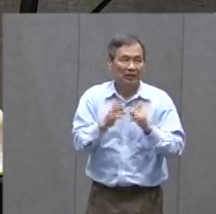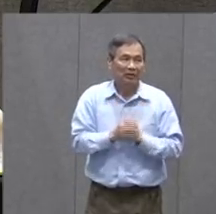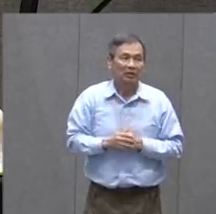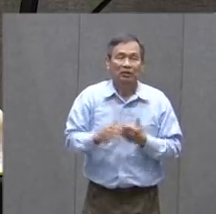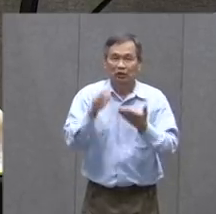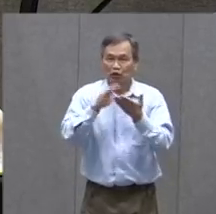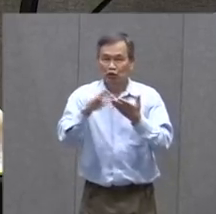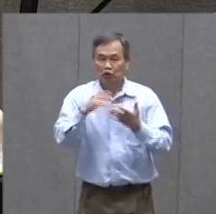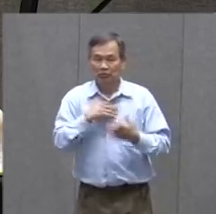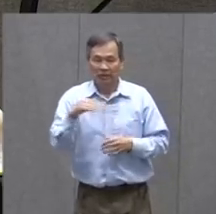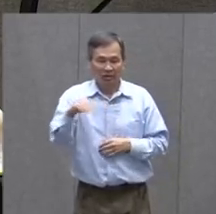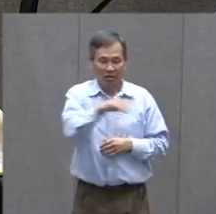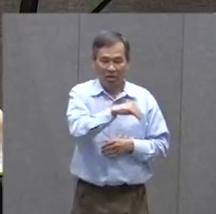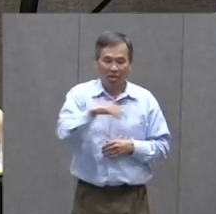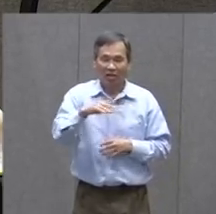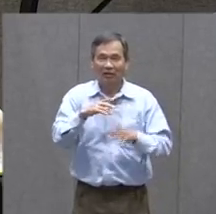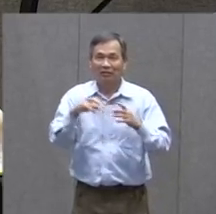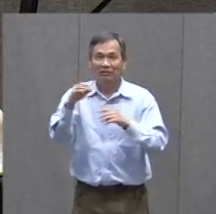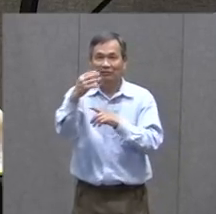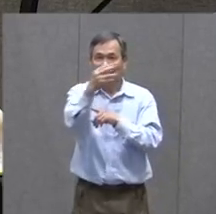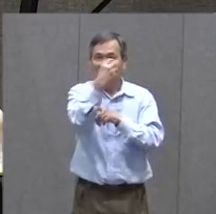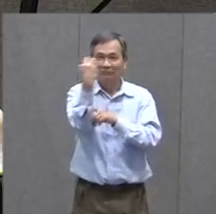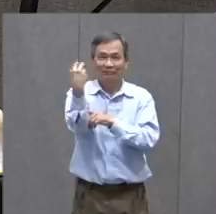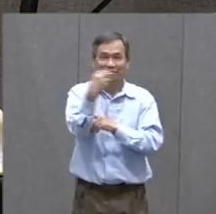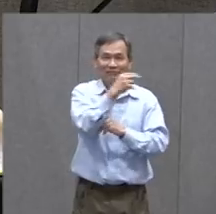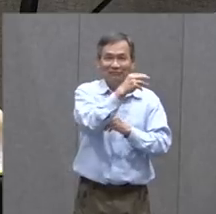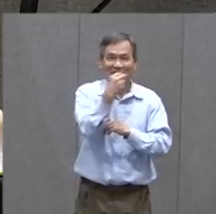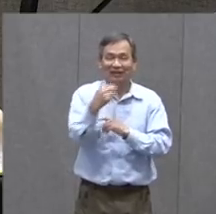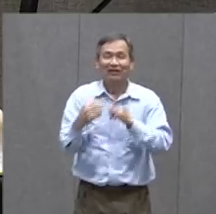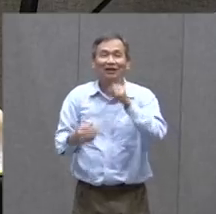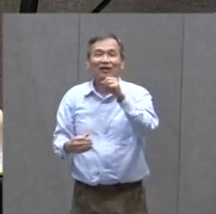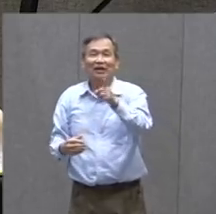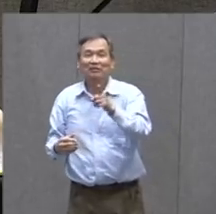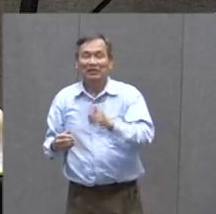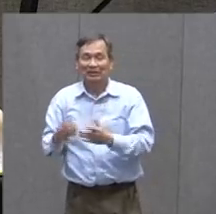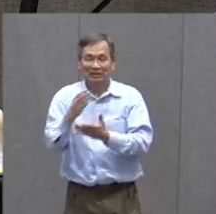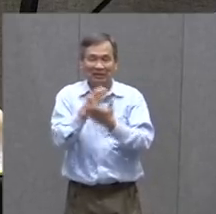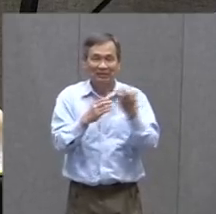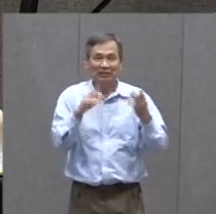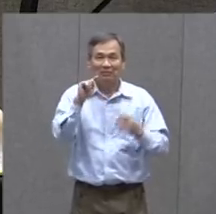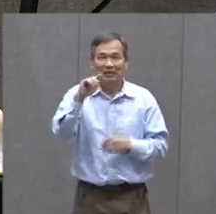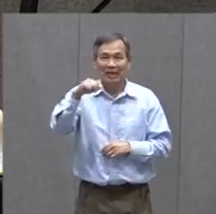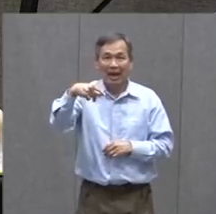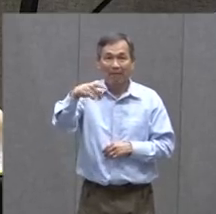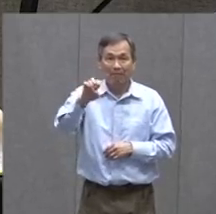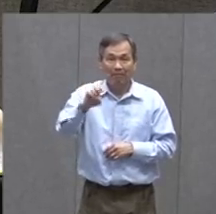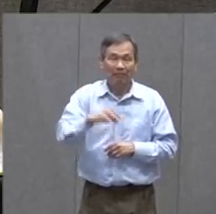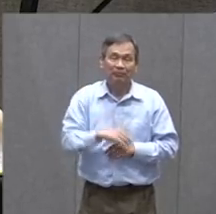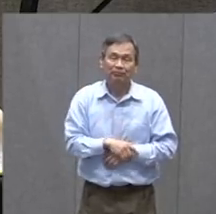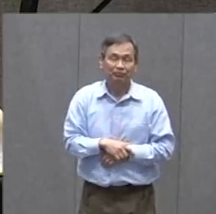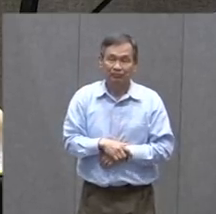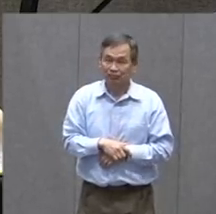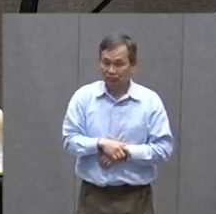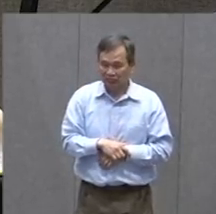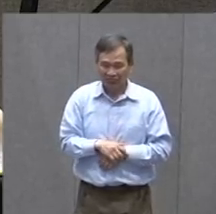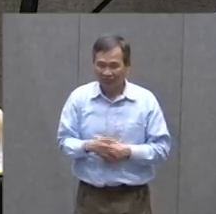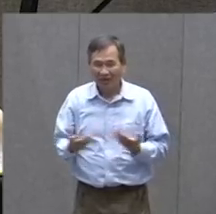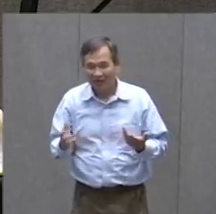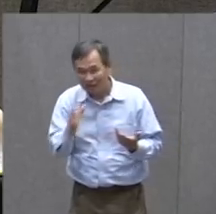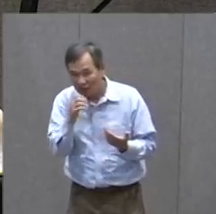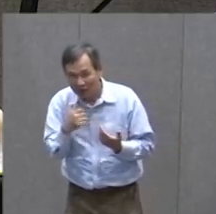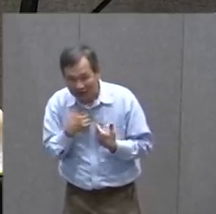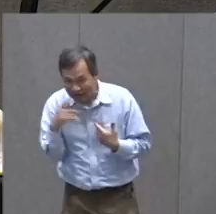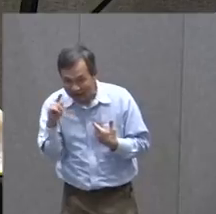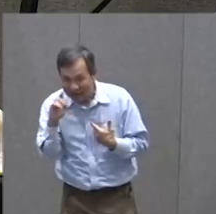me For moving around On you And I'm going to Just take a little Bit of tape here And if you didn't Have tape You could use